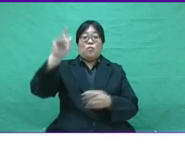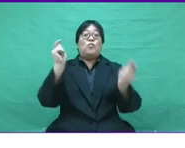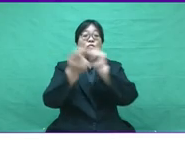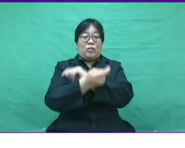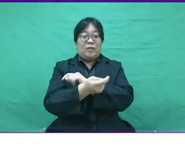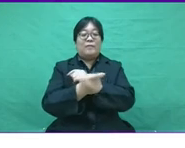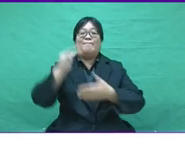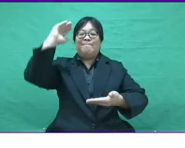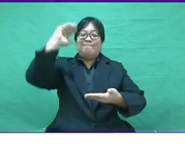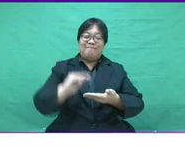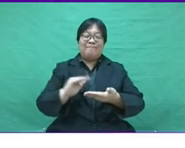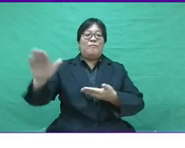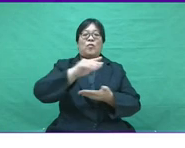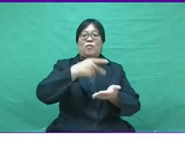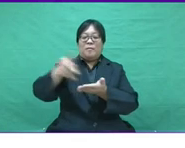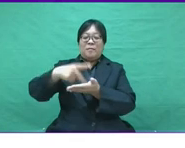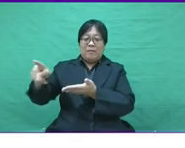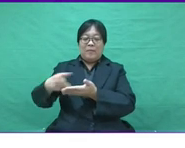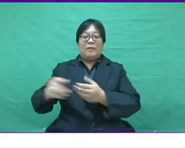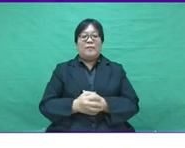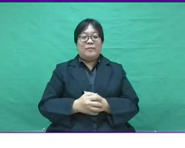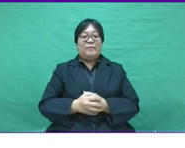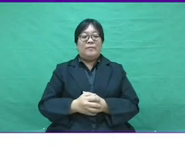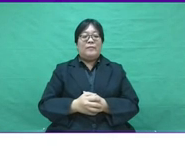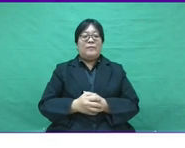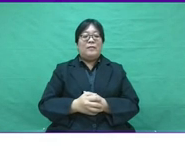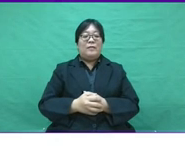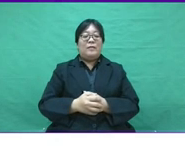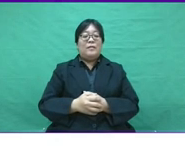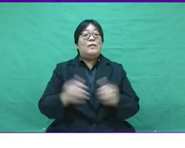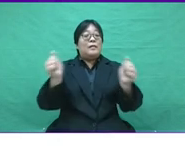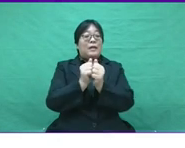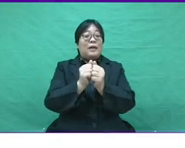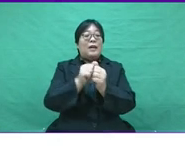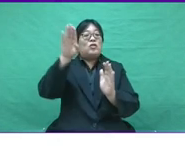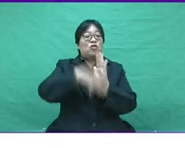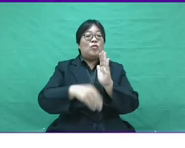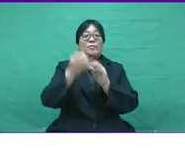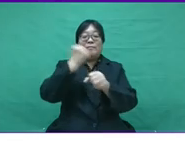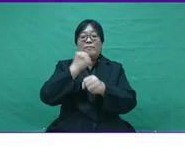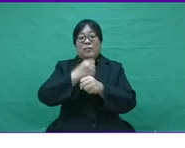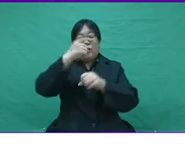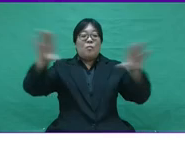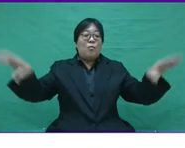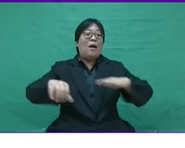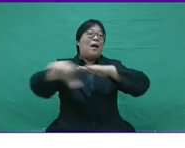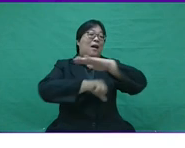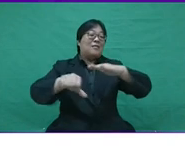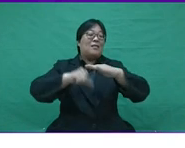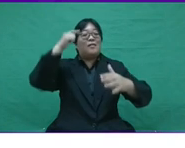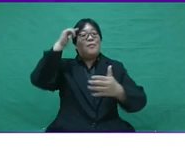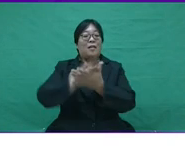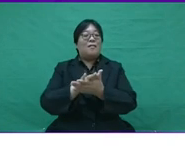has even highlighted that the Malaysia SME would change to minimize their expenses by employing